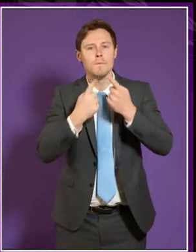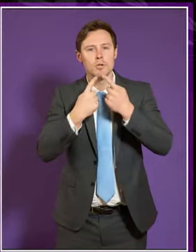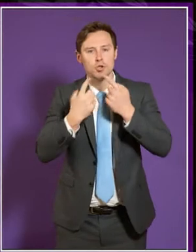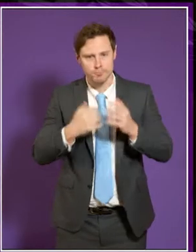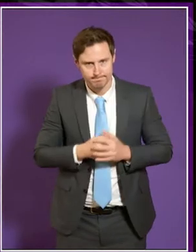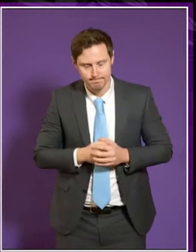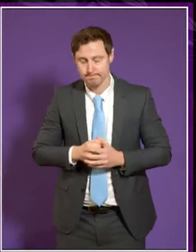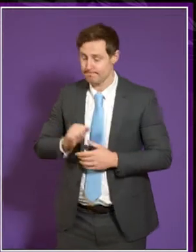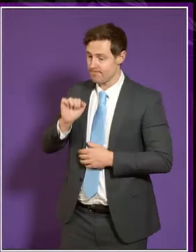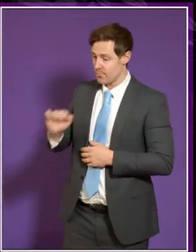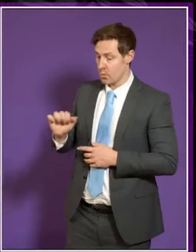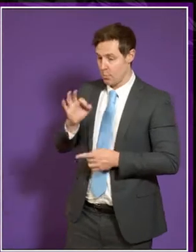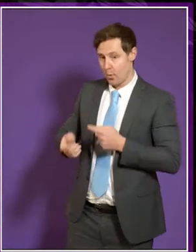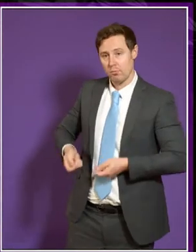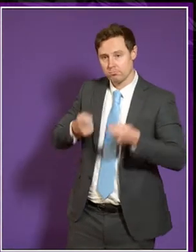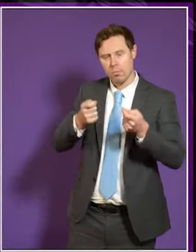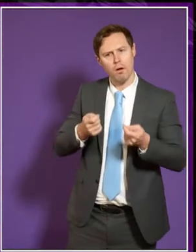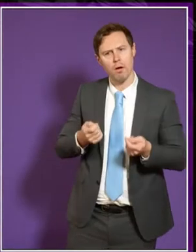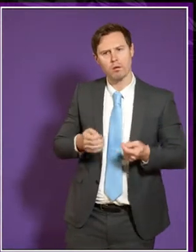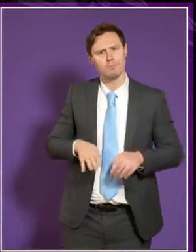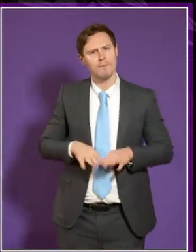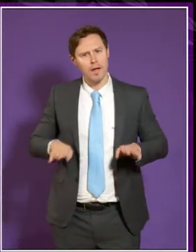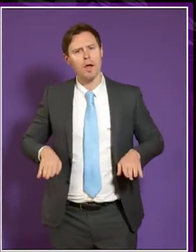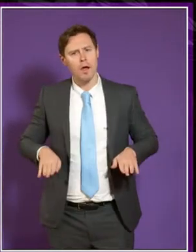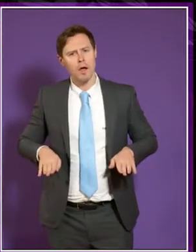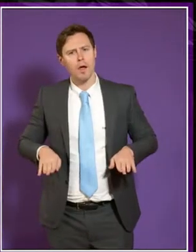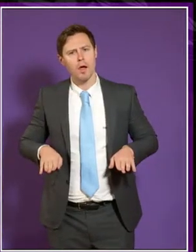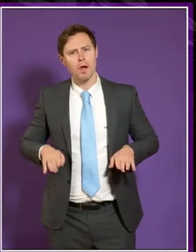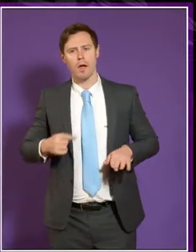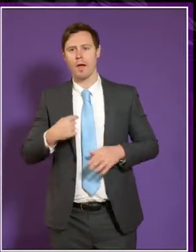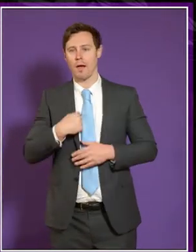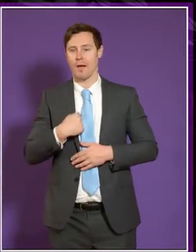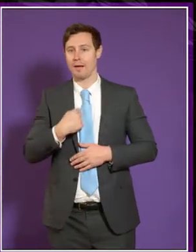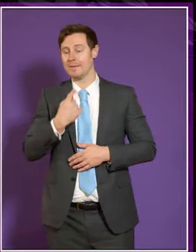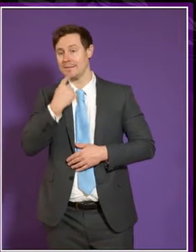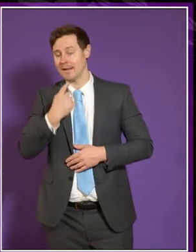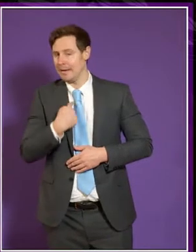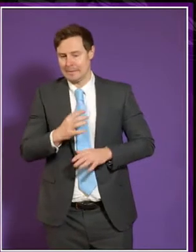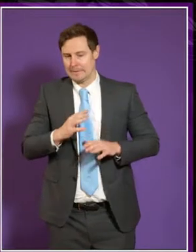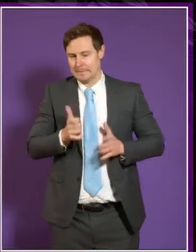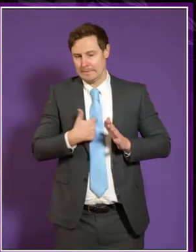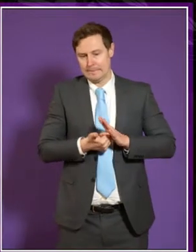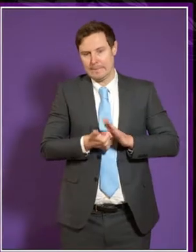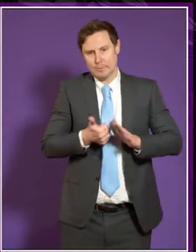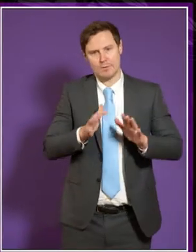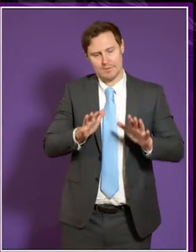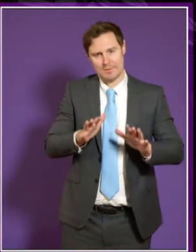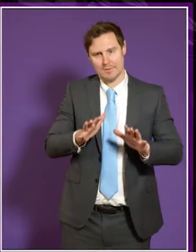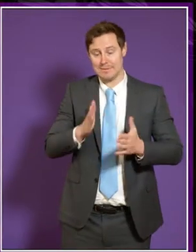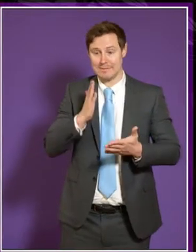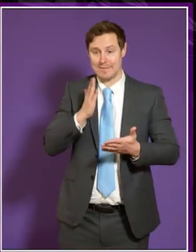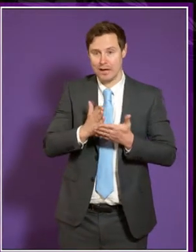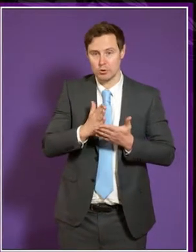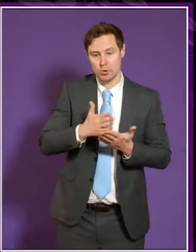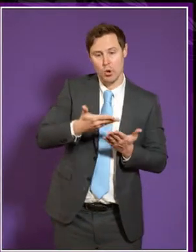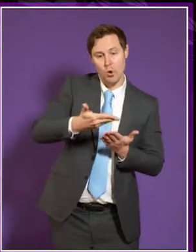I think the point you make is a very fair one. I have to say, I can't claim any great expertise in the actual